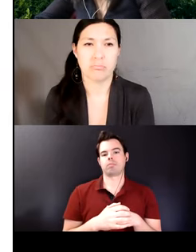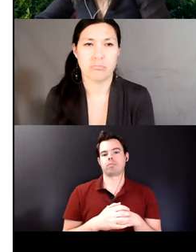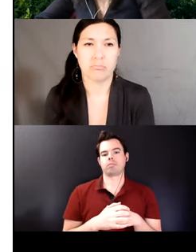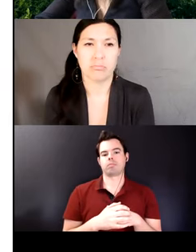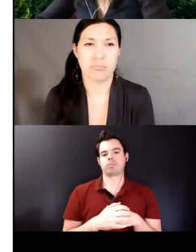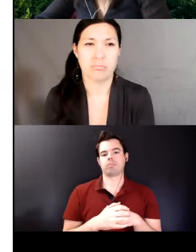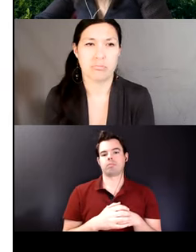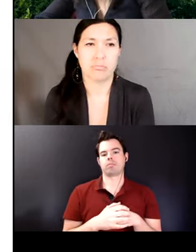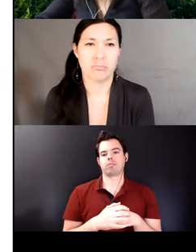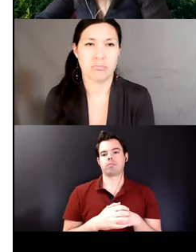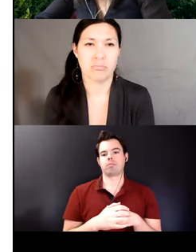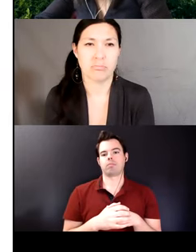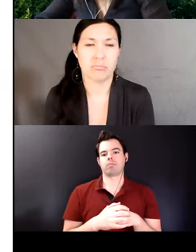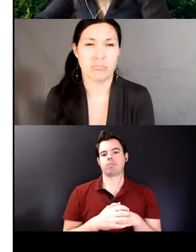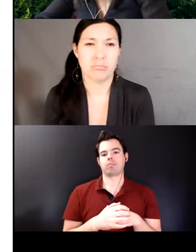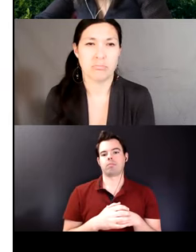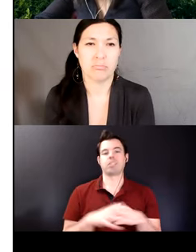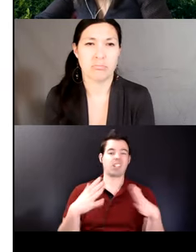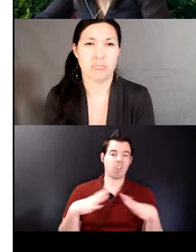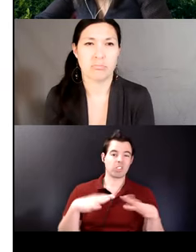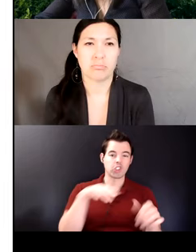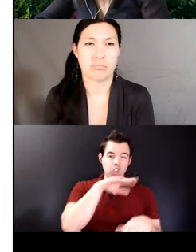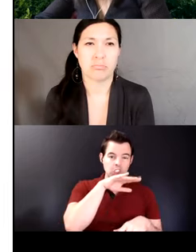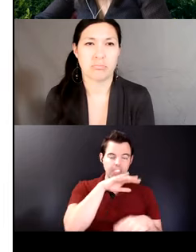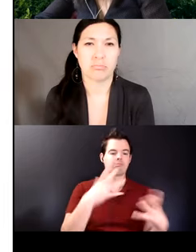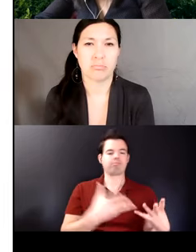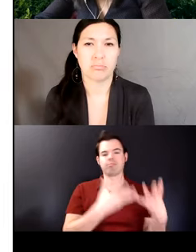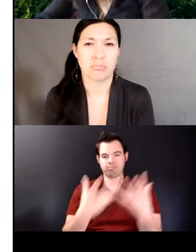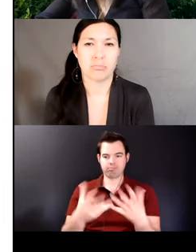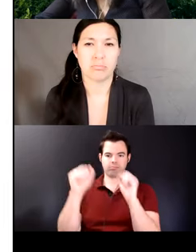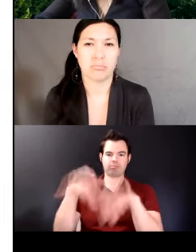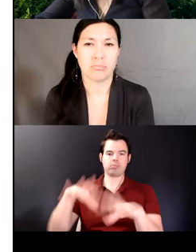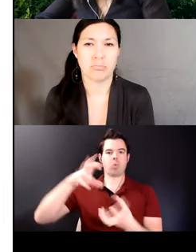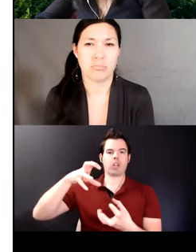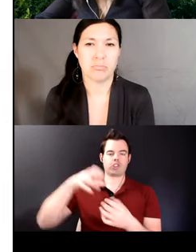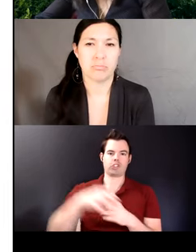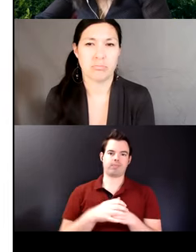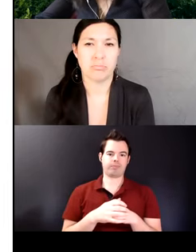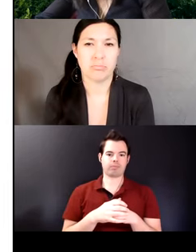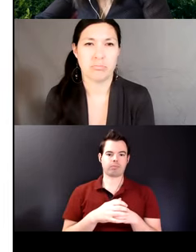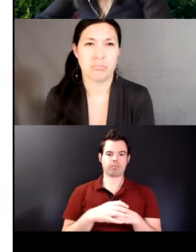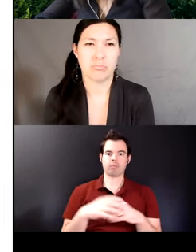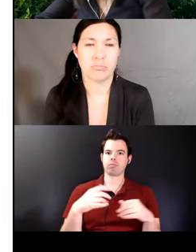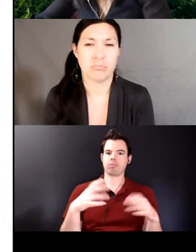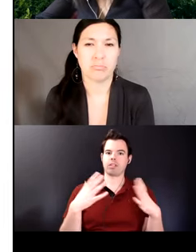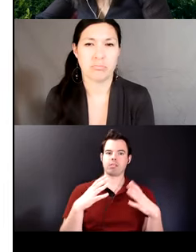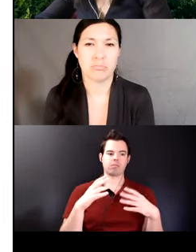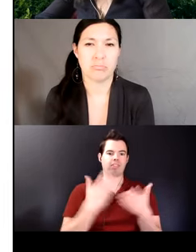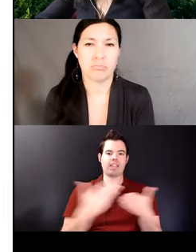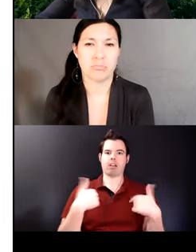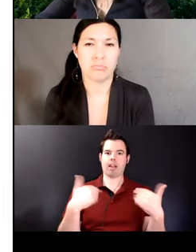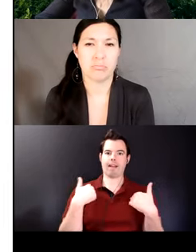when my clothes become dirty i go wash my clothes the subject takes the possessed object